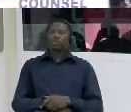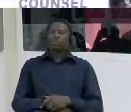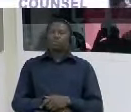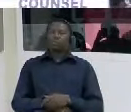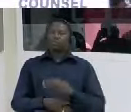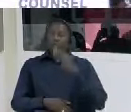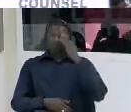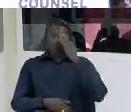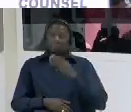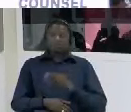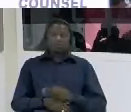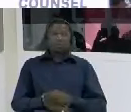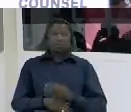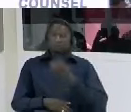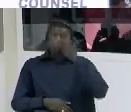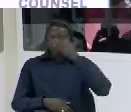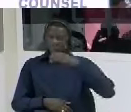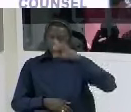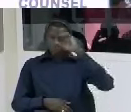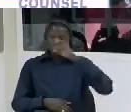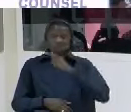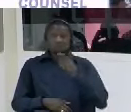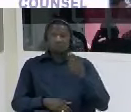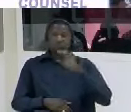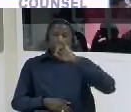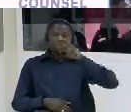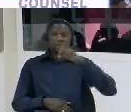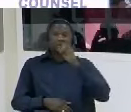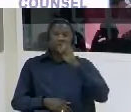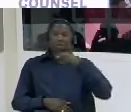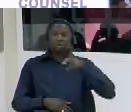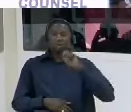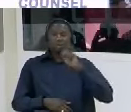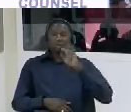thank you uh commissioner jones followed by commissioner bojan